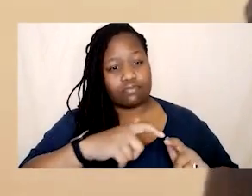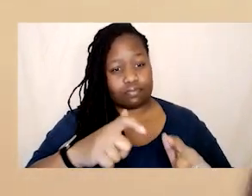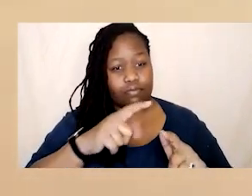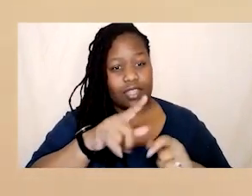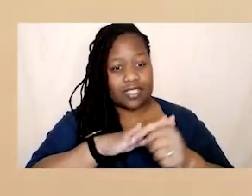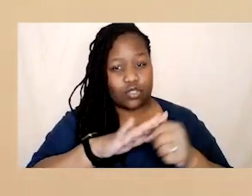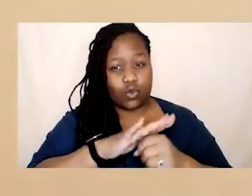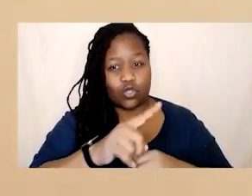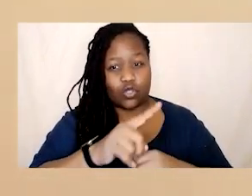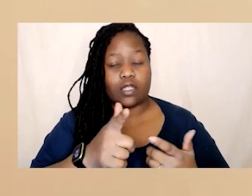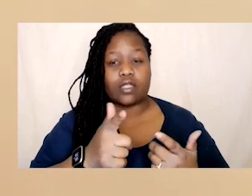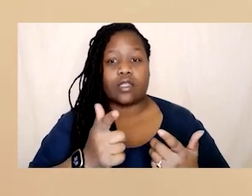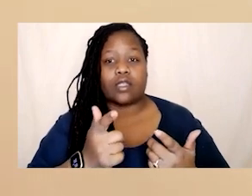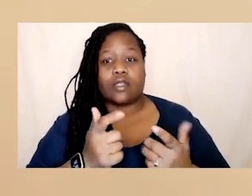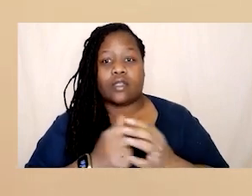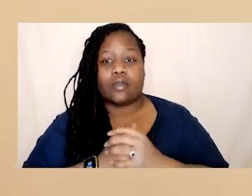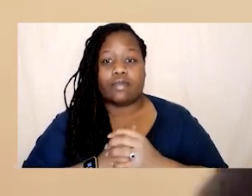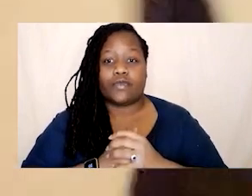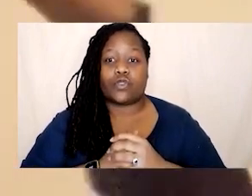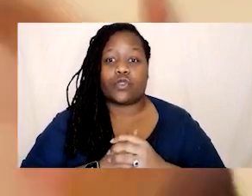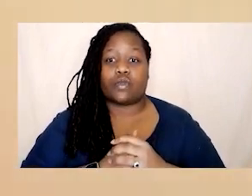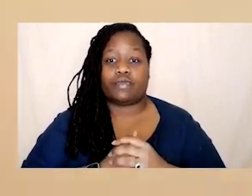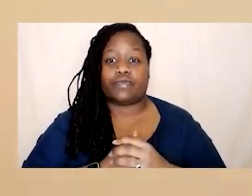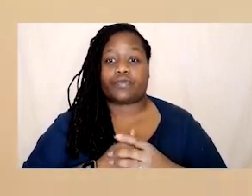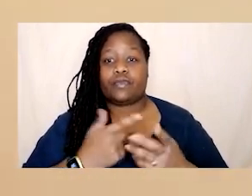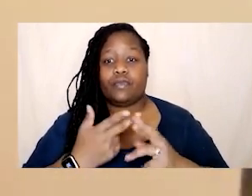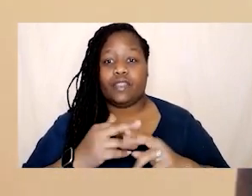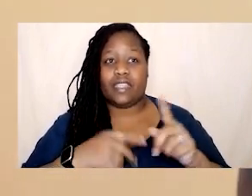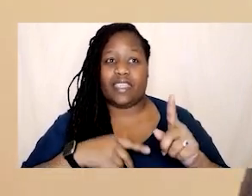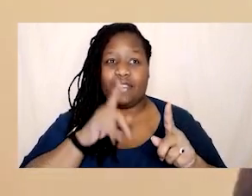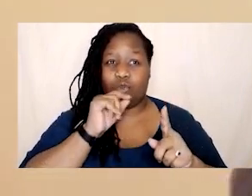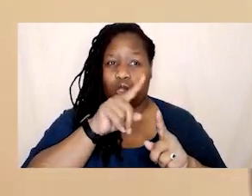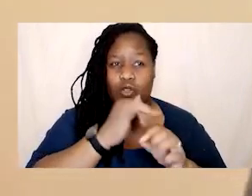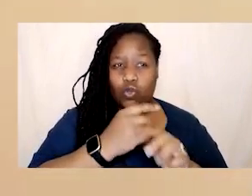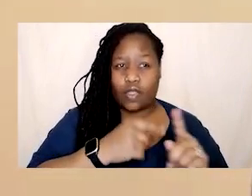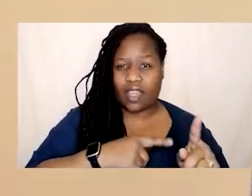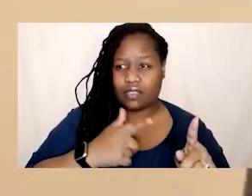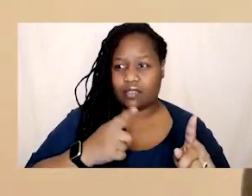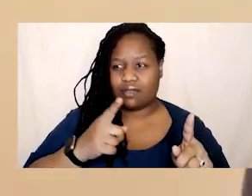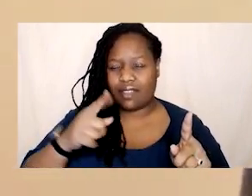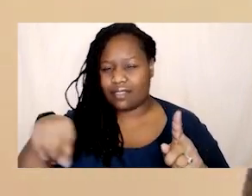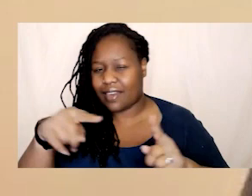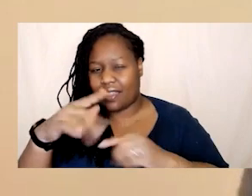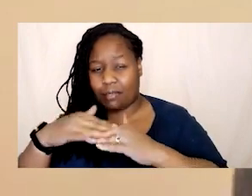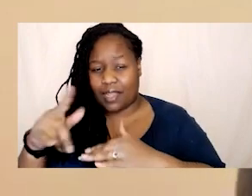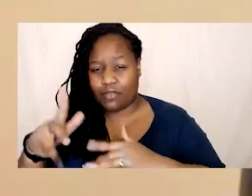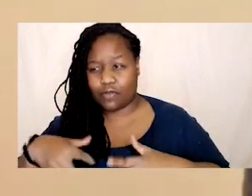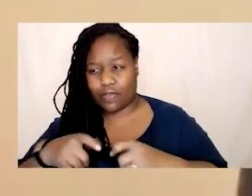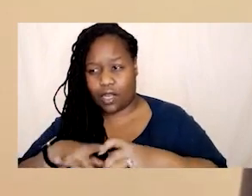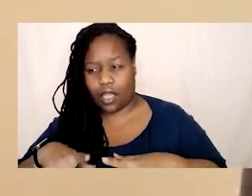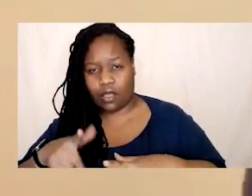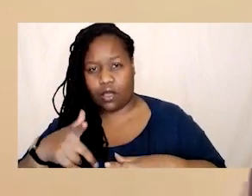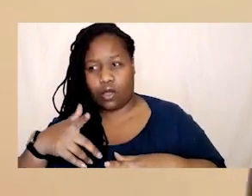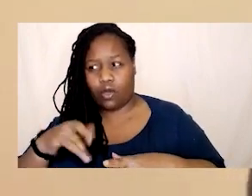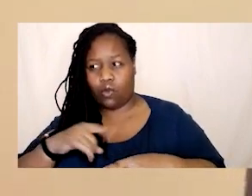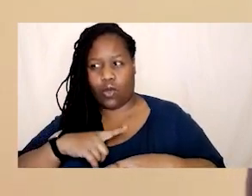there now be a race to the bottom from other tech companies to say well if Twitter's not doing that why do we have to do that if they're not investing their trust and safety um uh